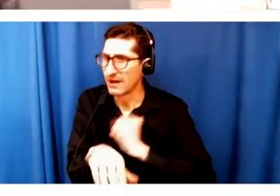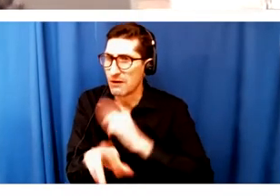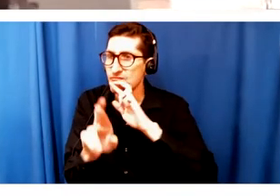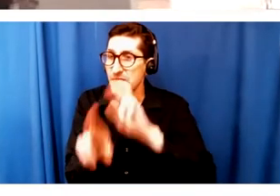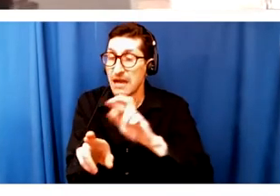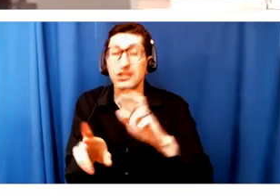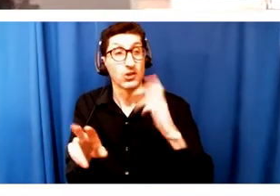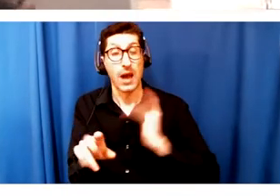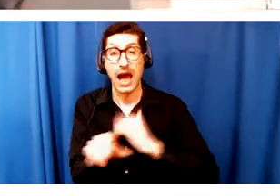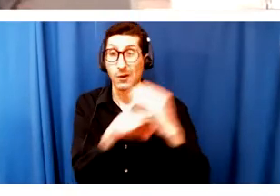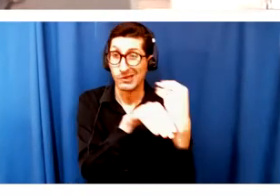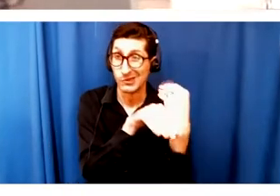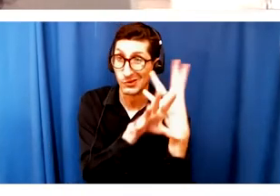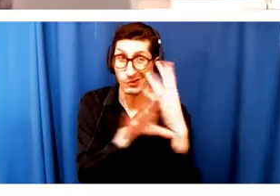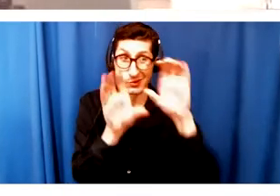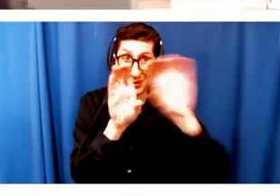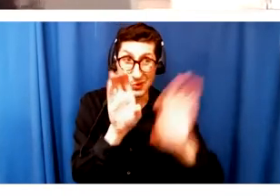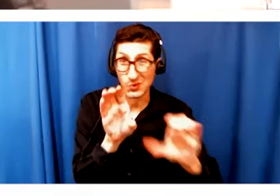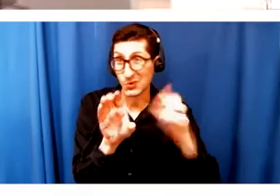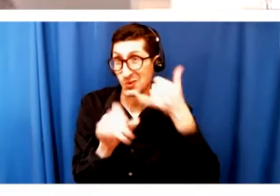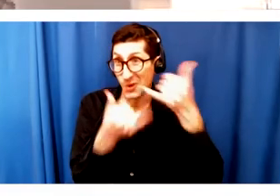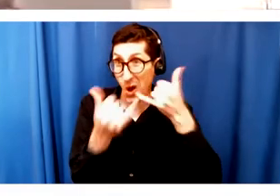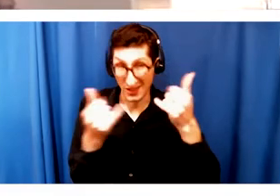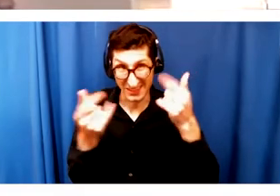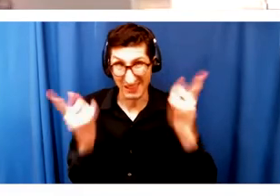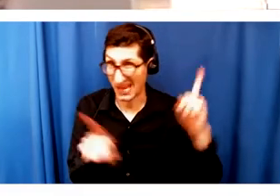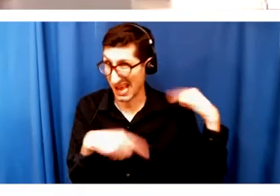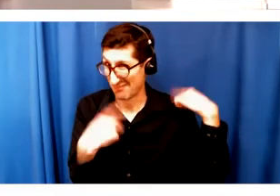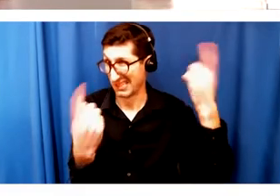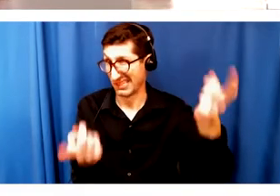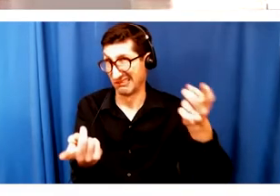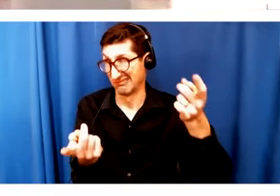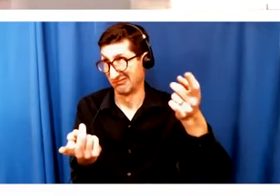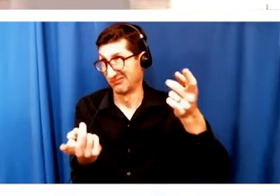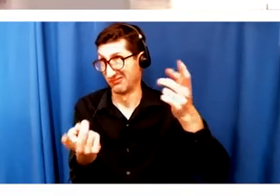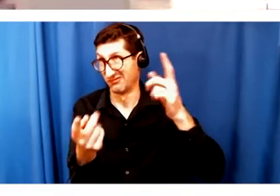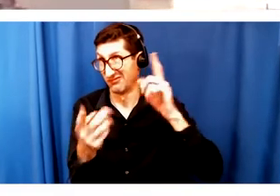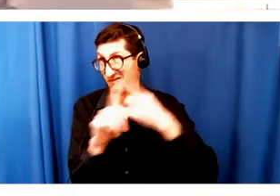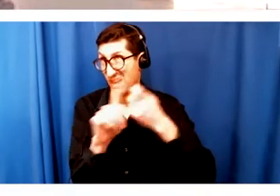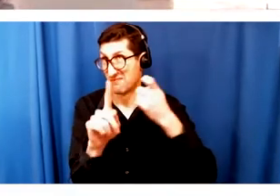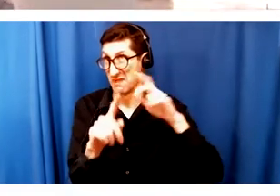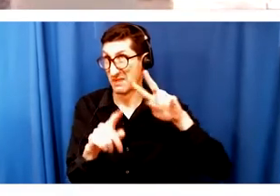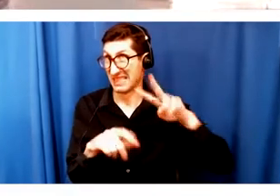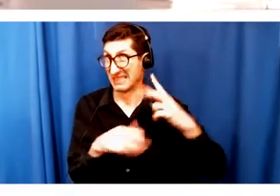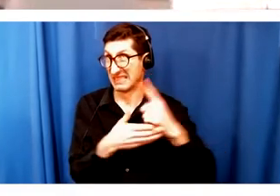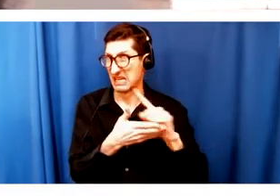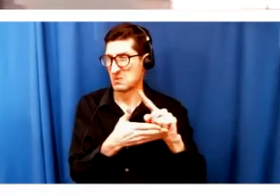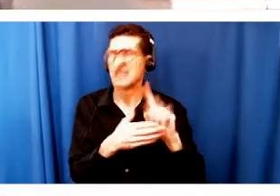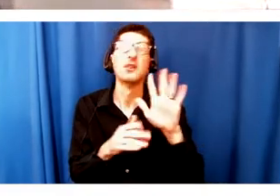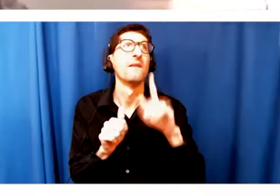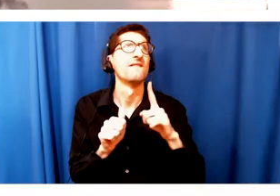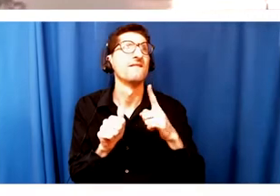Zoom calls that we have been doing now since, like, the second week. I think our first one was March